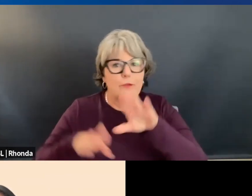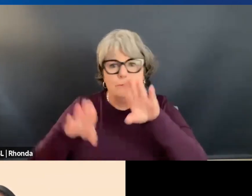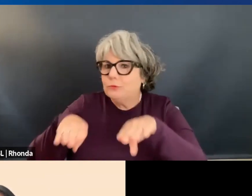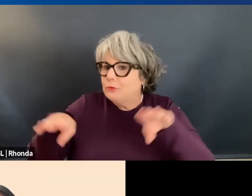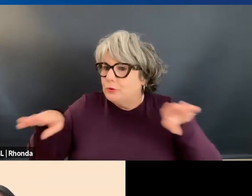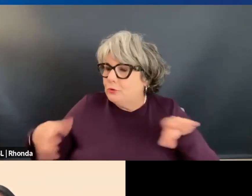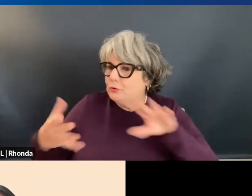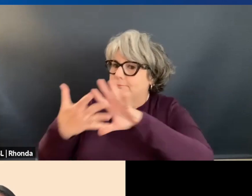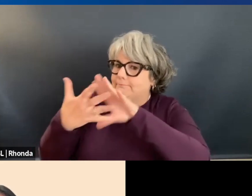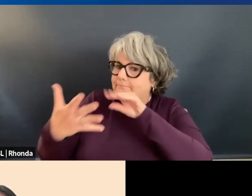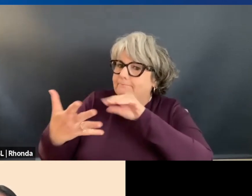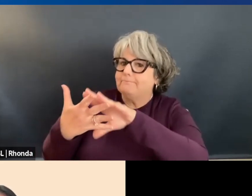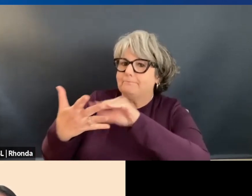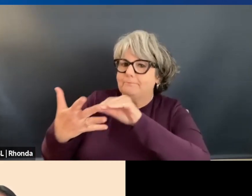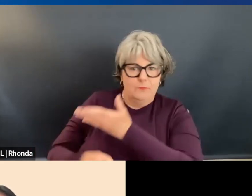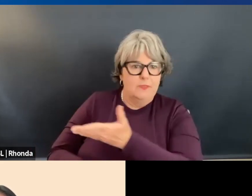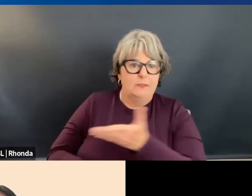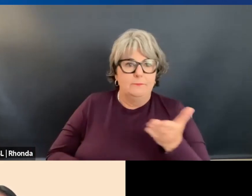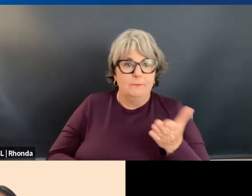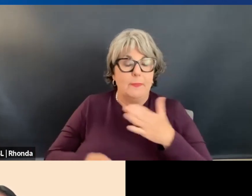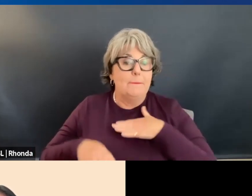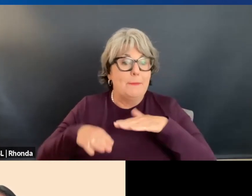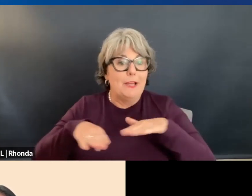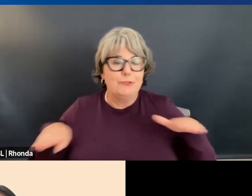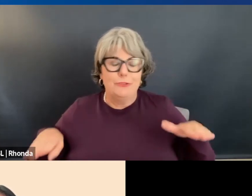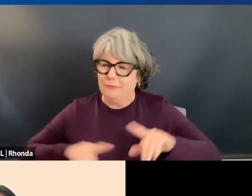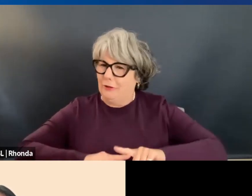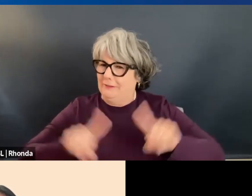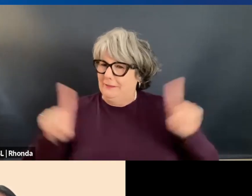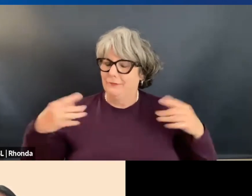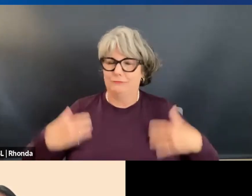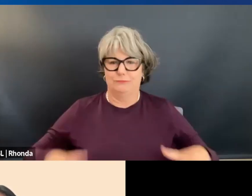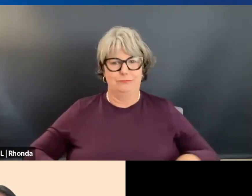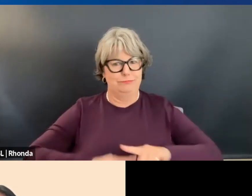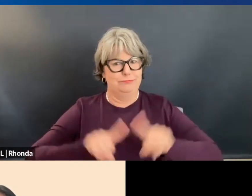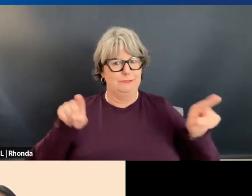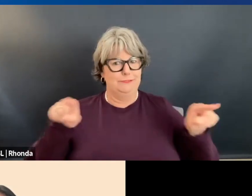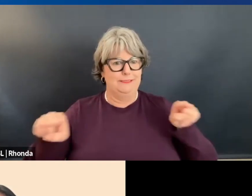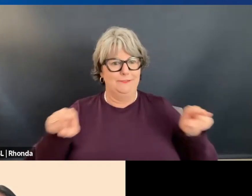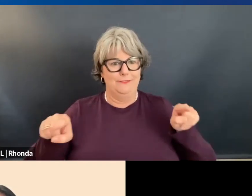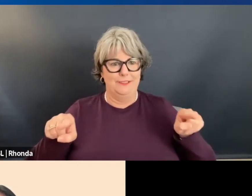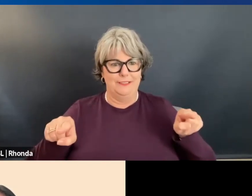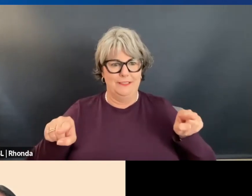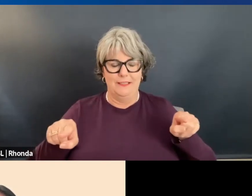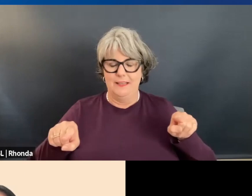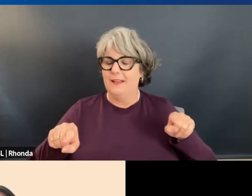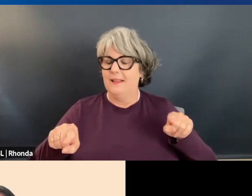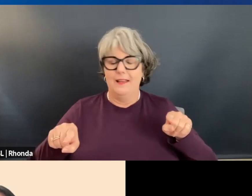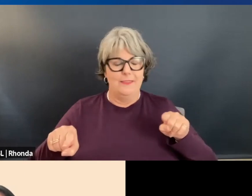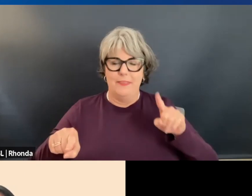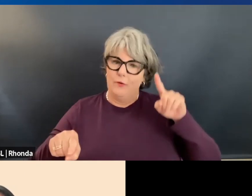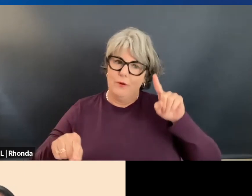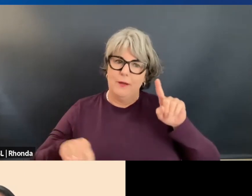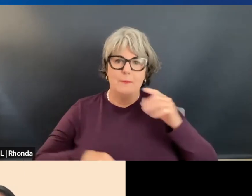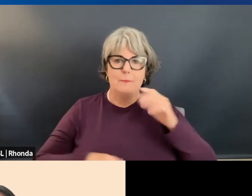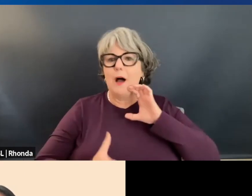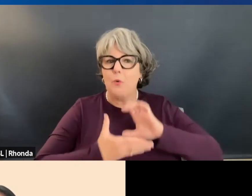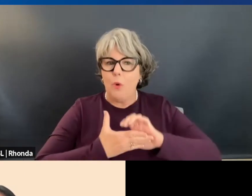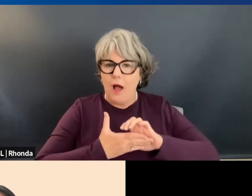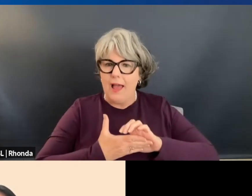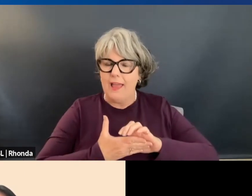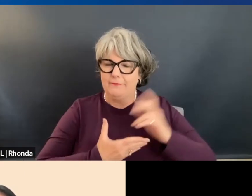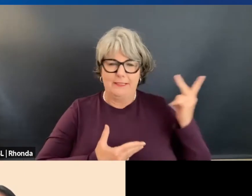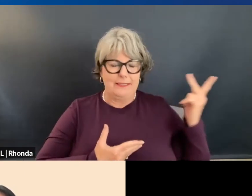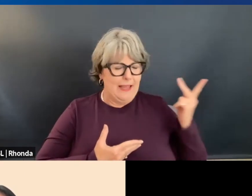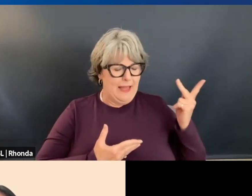and I think, you know, my children are so different. You know, they're wired so differently. And my wife and I just marvel